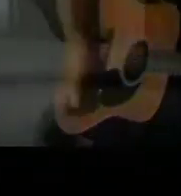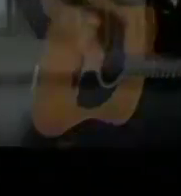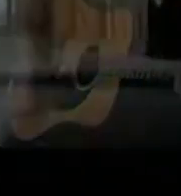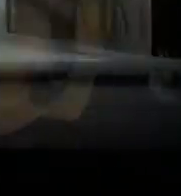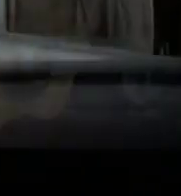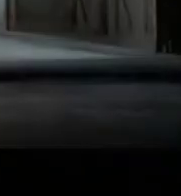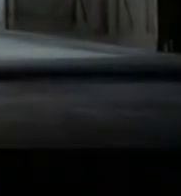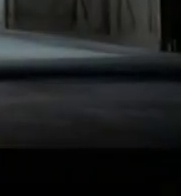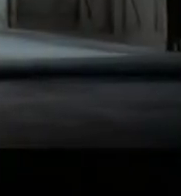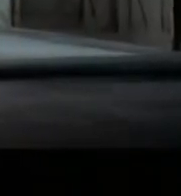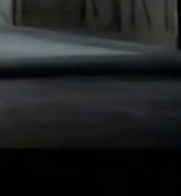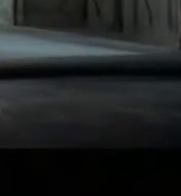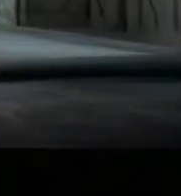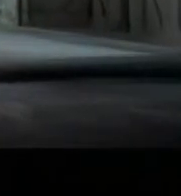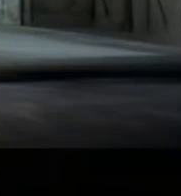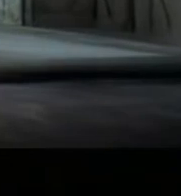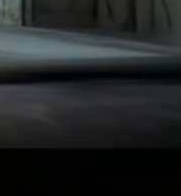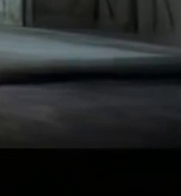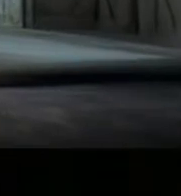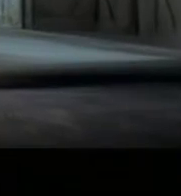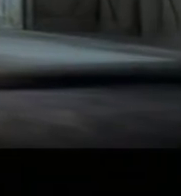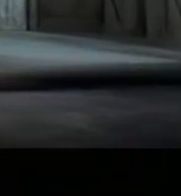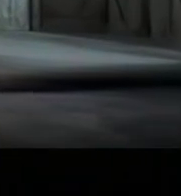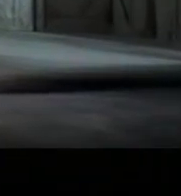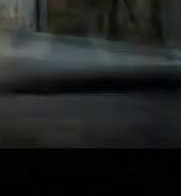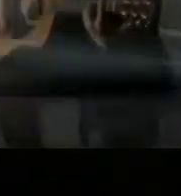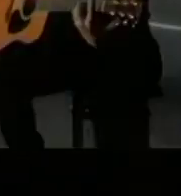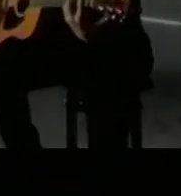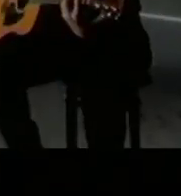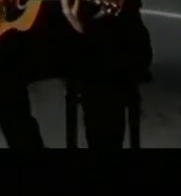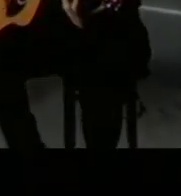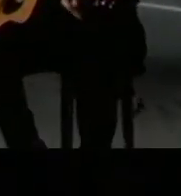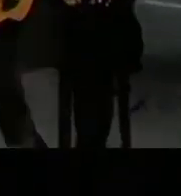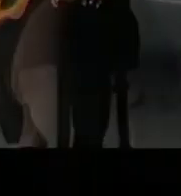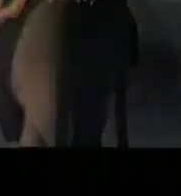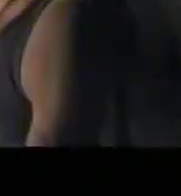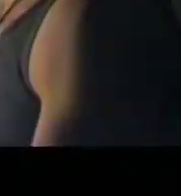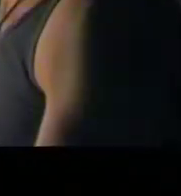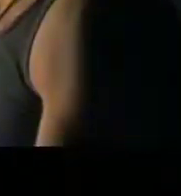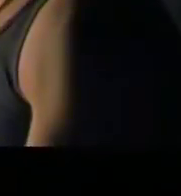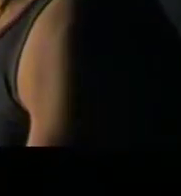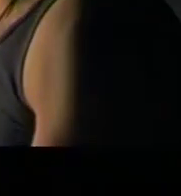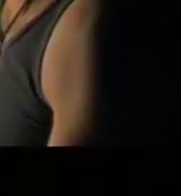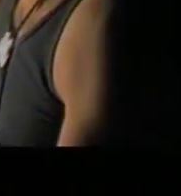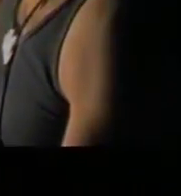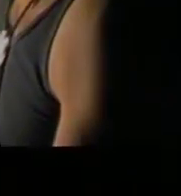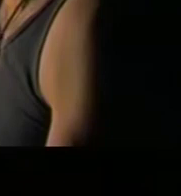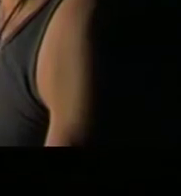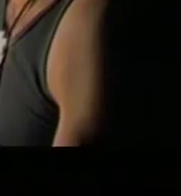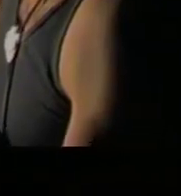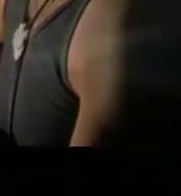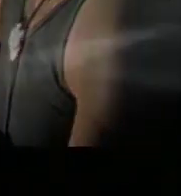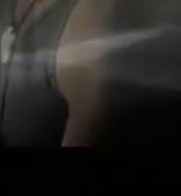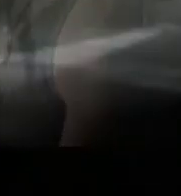Peshea Kule Zonta Vase Nyama Lapa